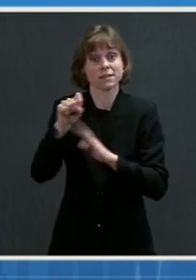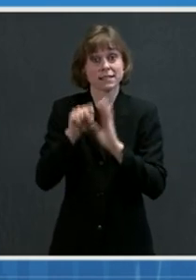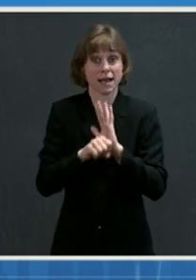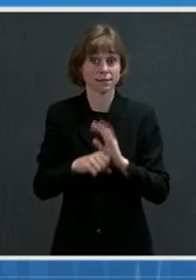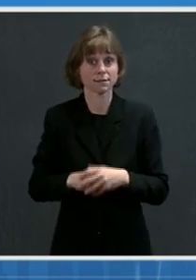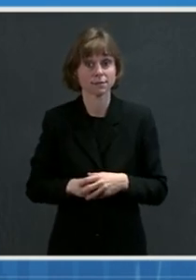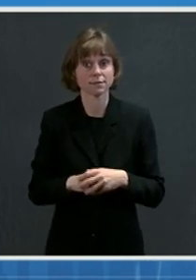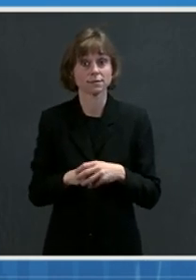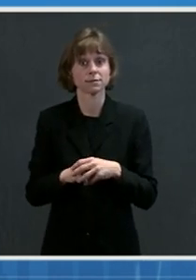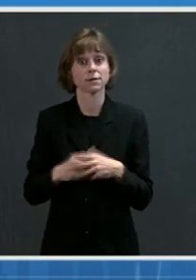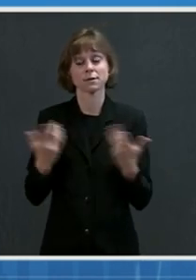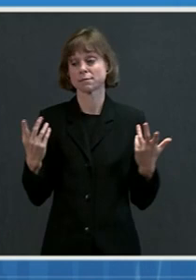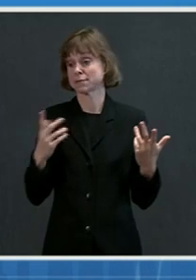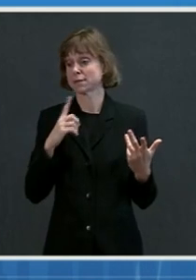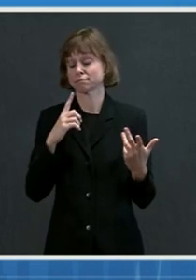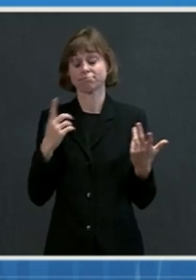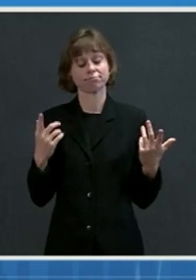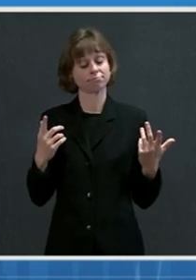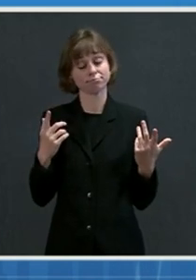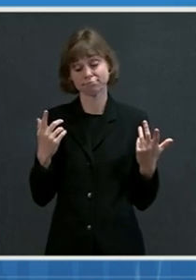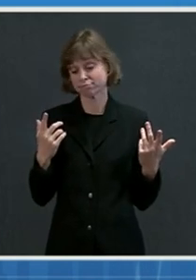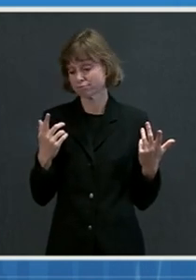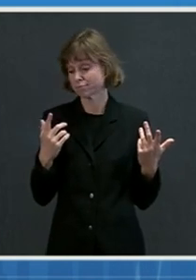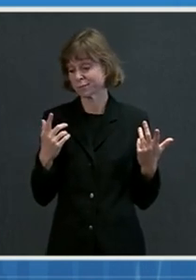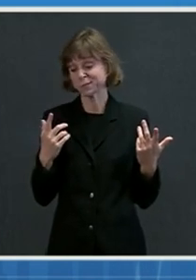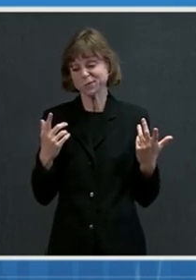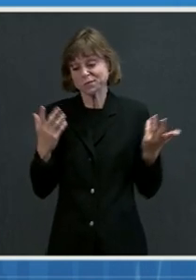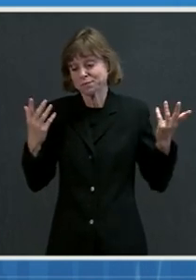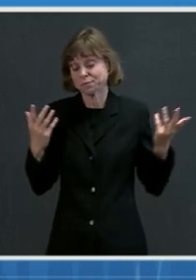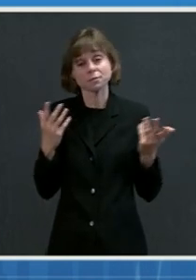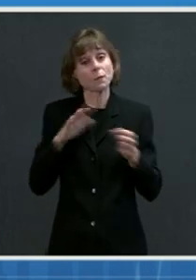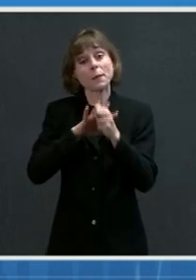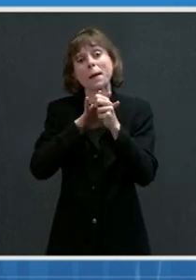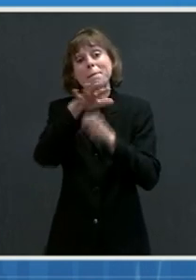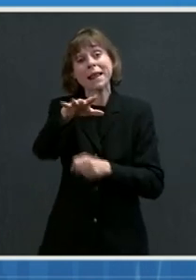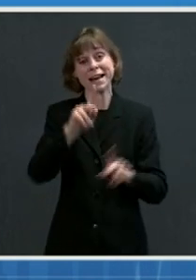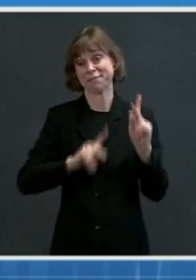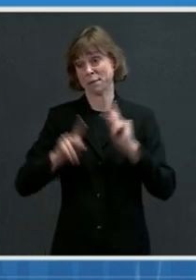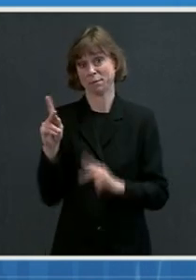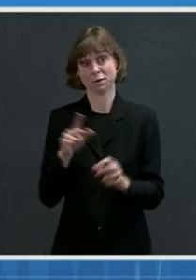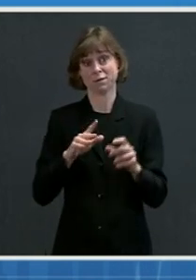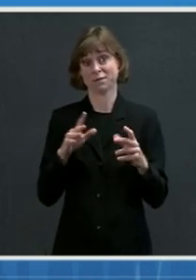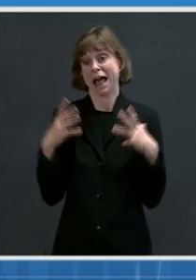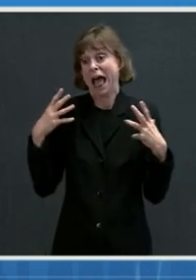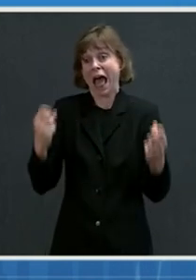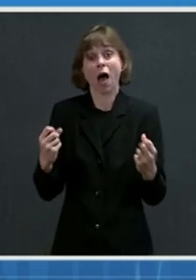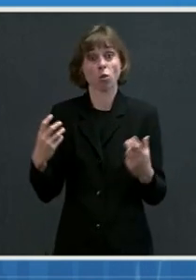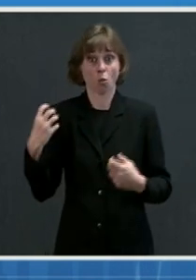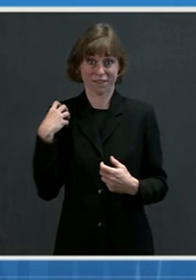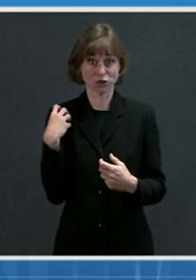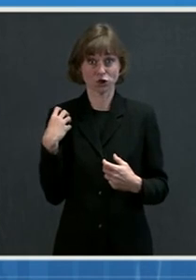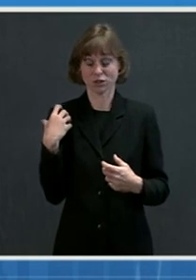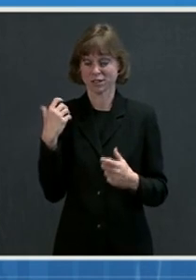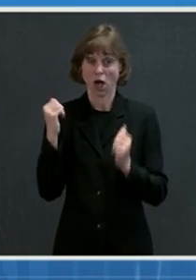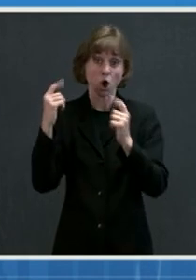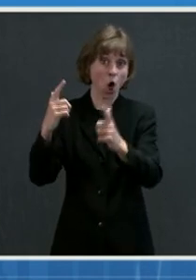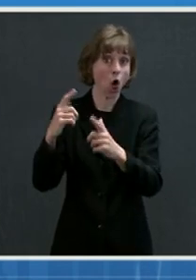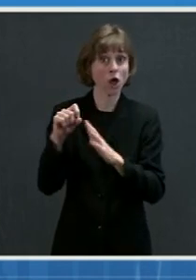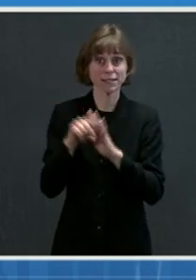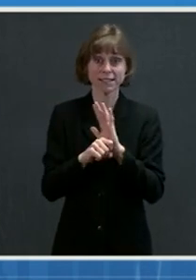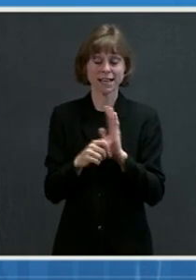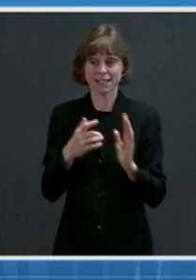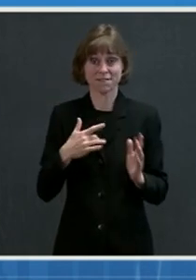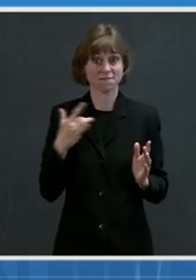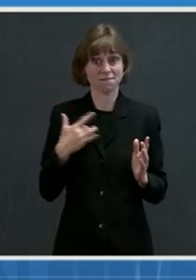that there are plenty of people, health officials, as you know, in every state who feel now is the wrong time